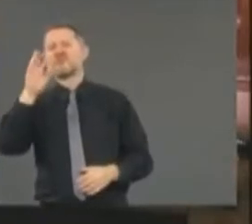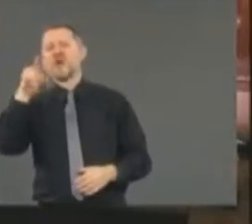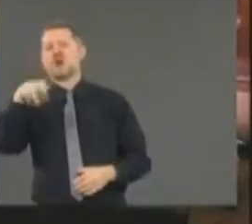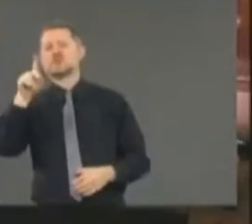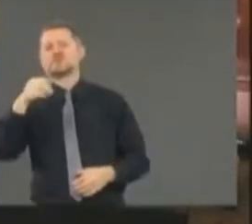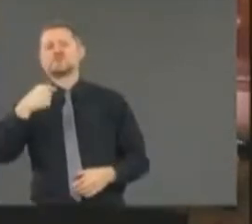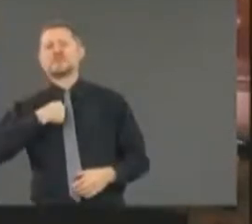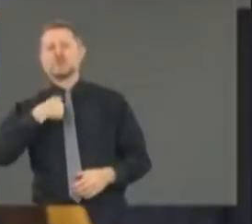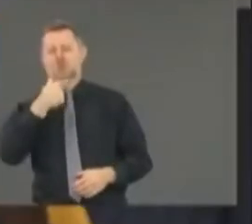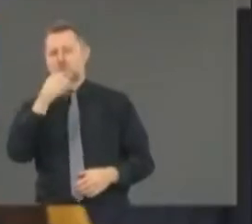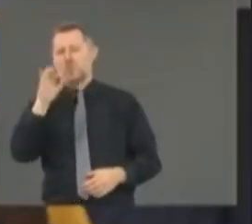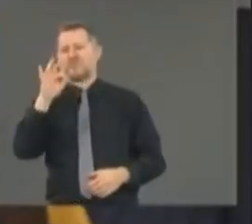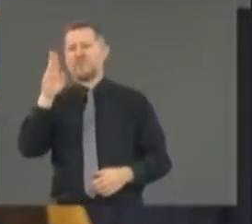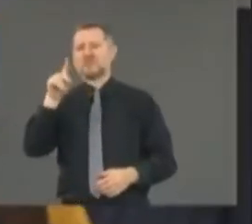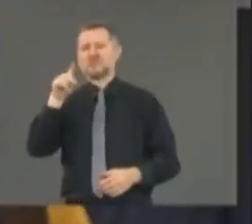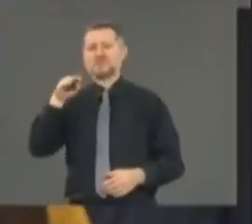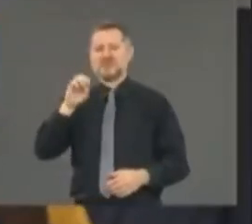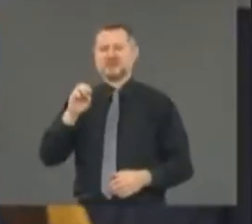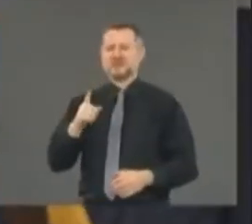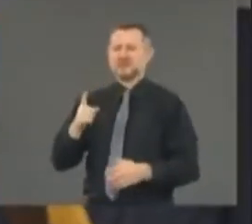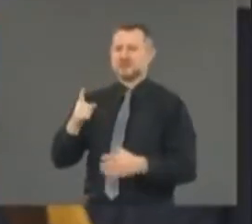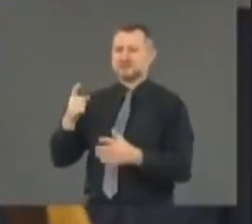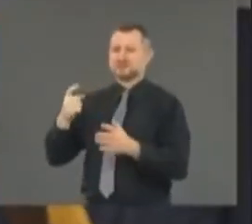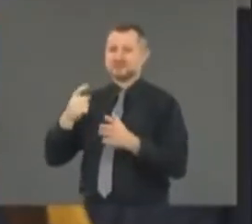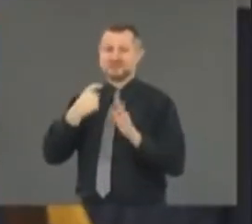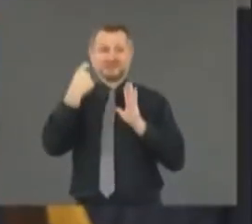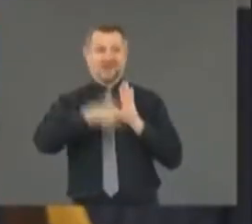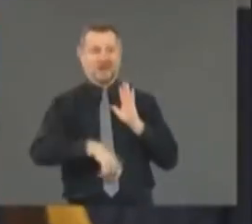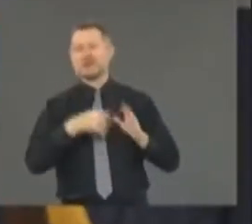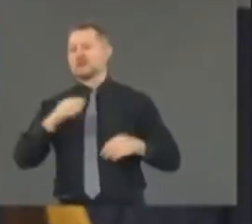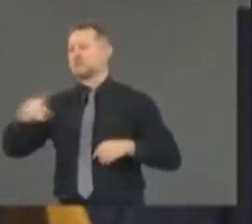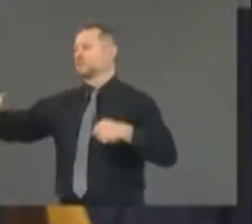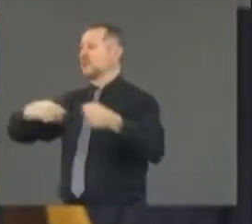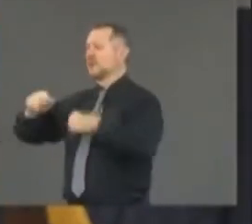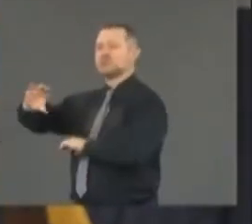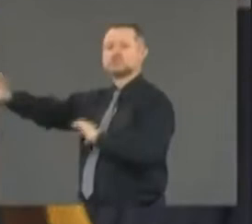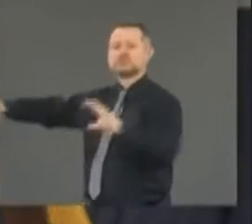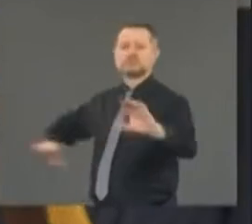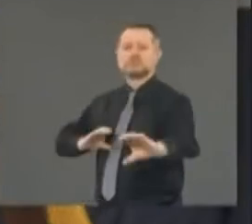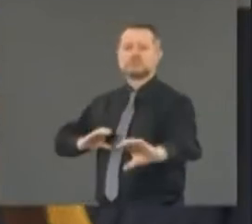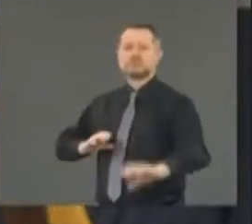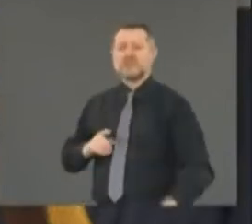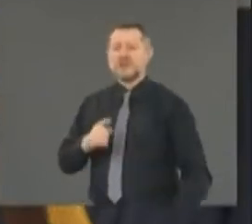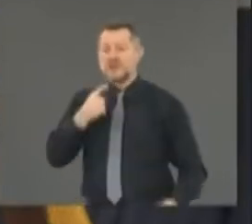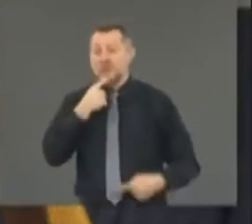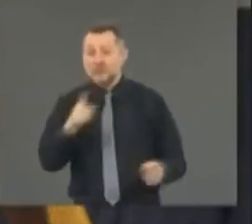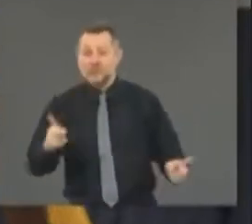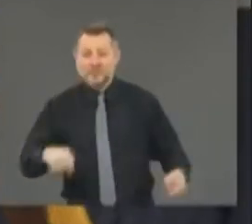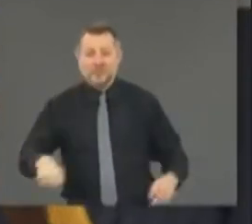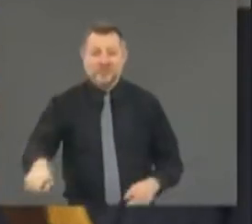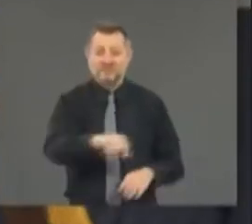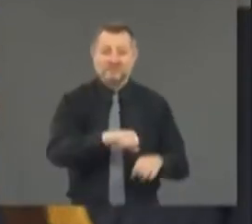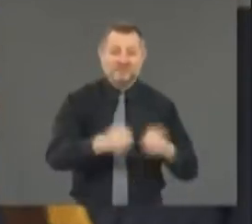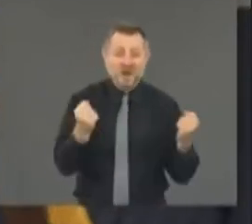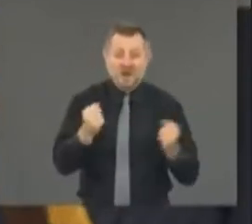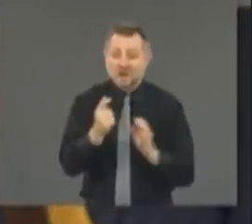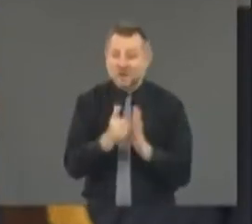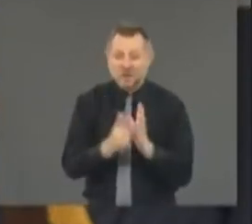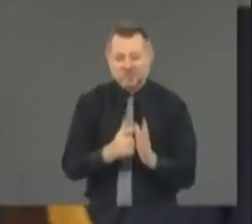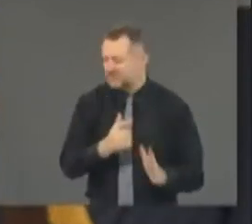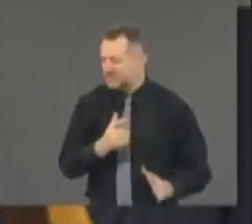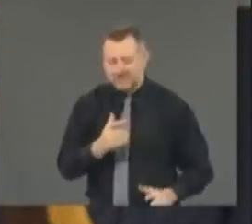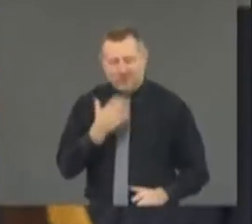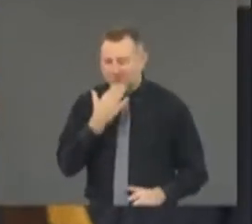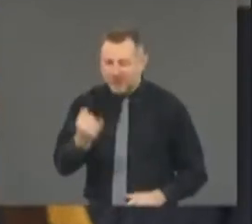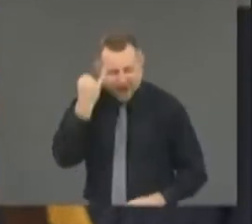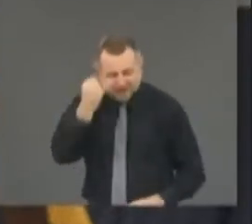to that? Well, I don't think telling people to violate the law is a good idea. Uh, and somebody tells you to violate the law, that's not